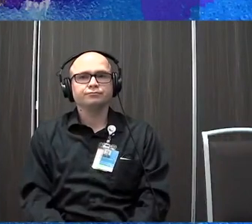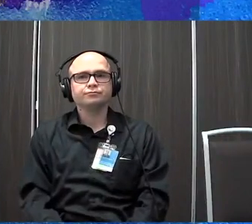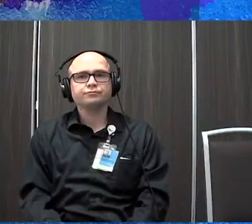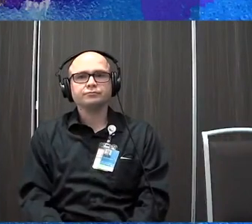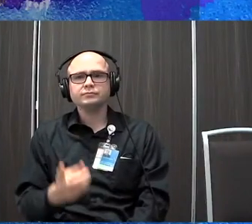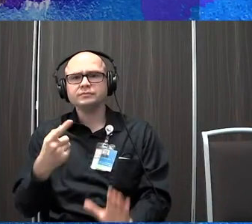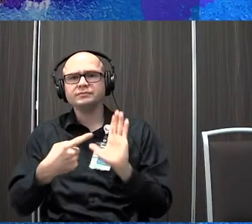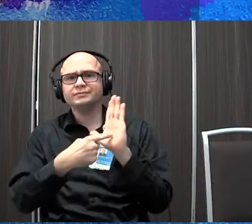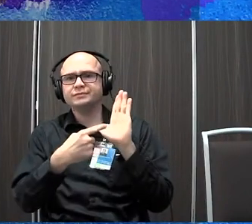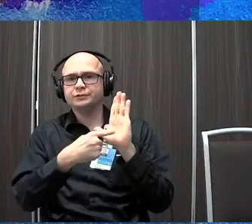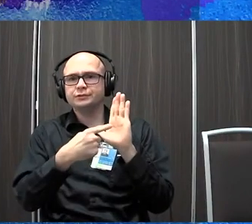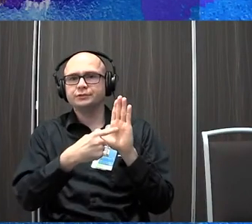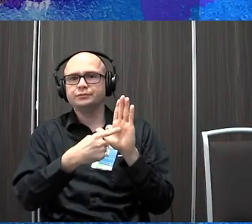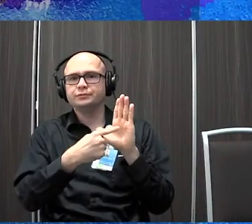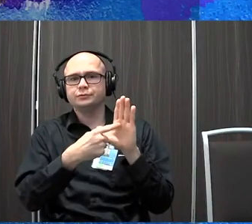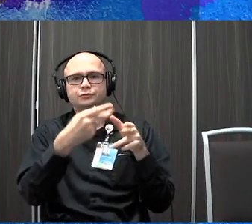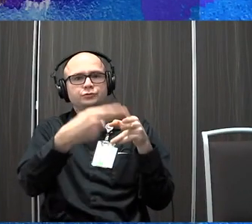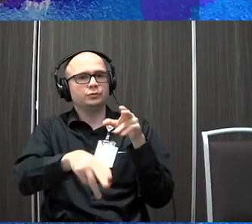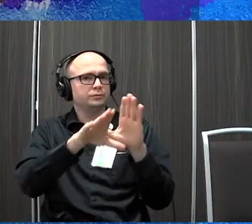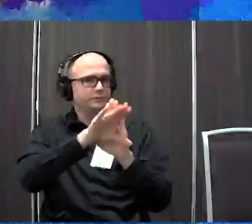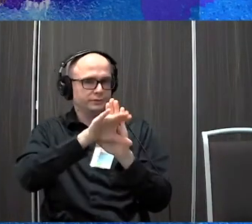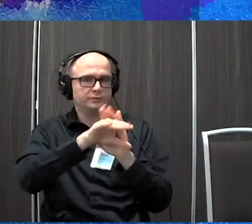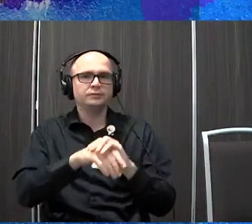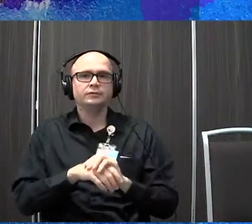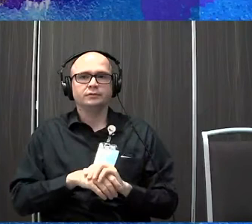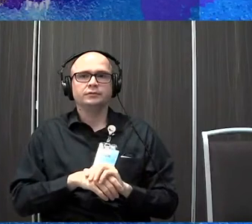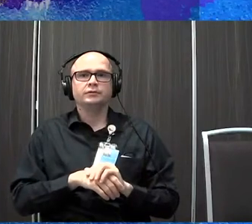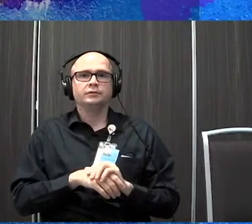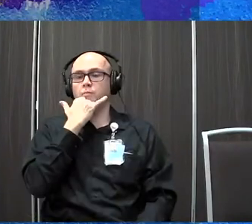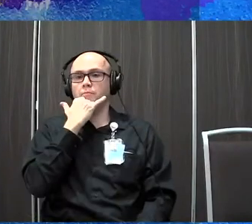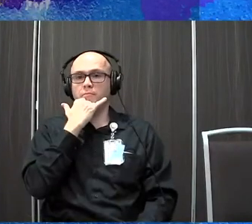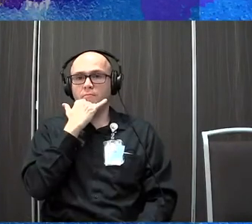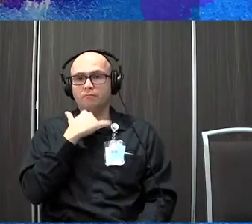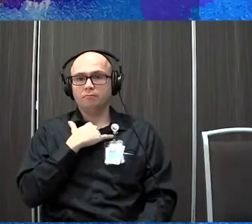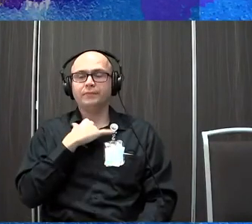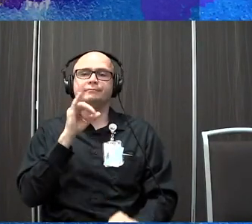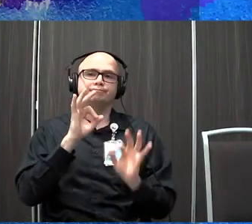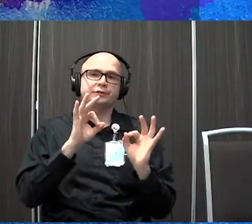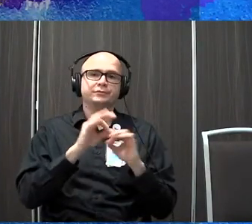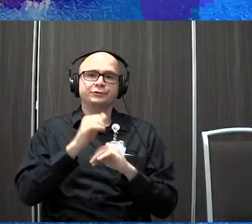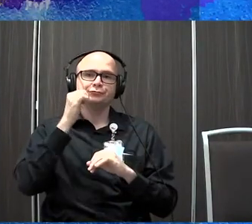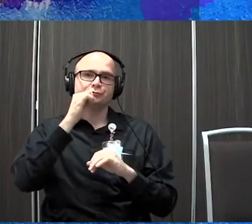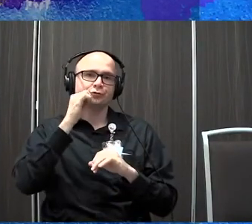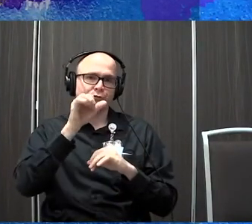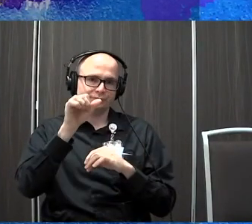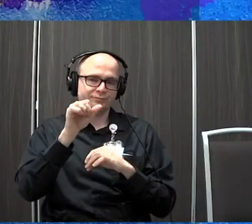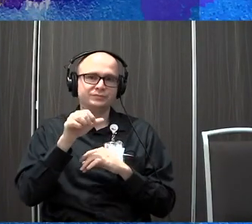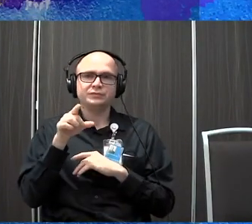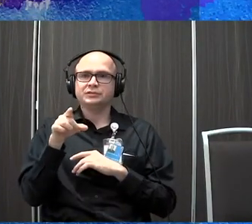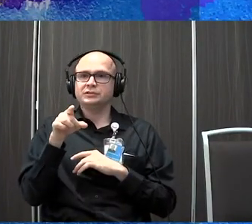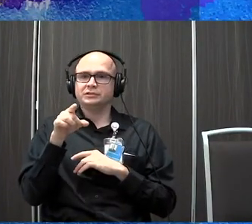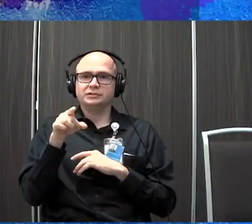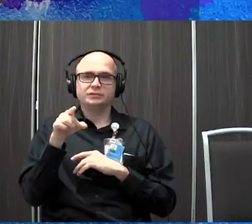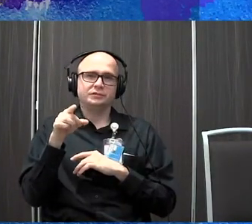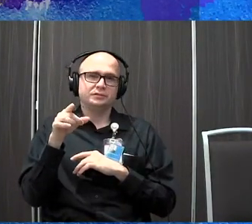just going to show you a quick video here, if I can. Perfect. So this little girl here, she does have